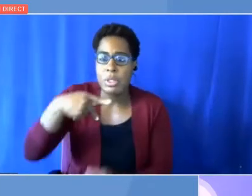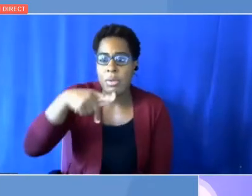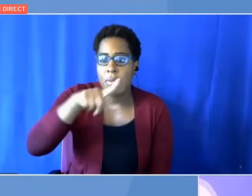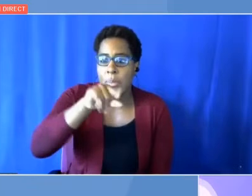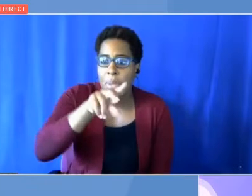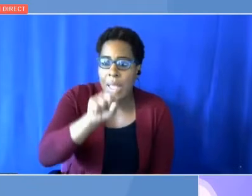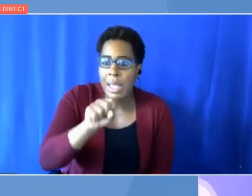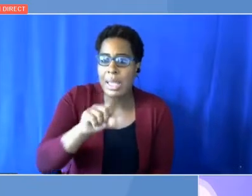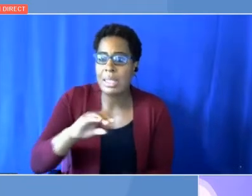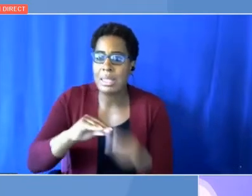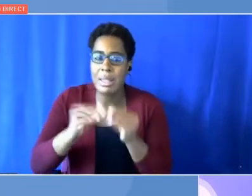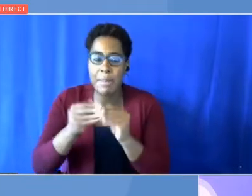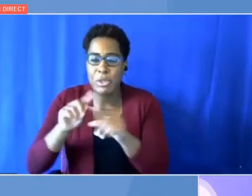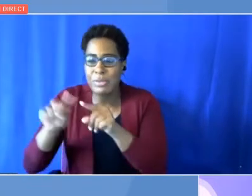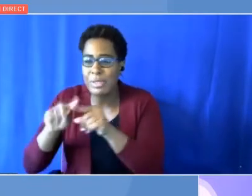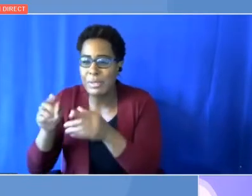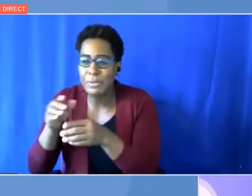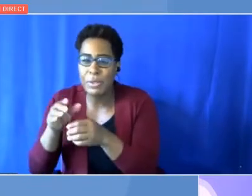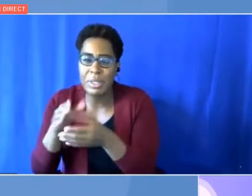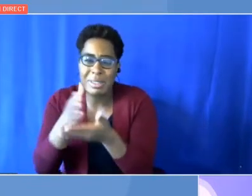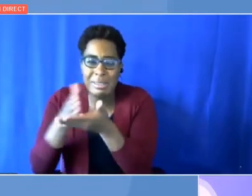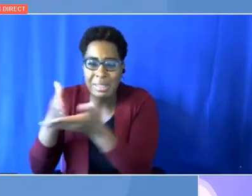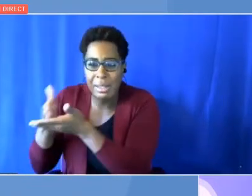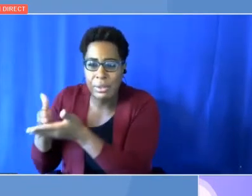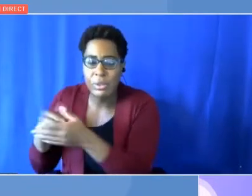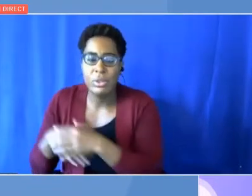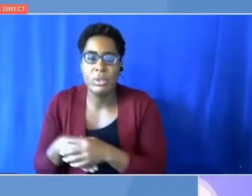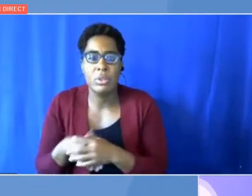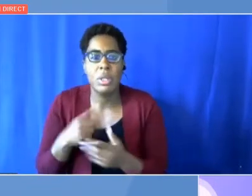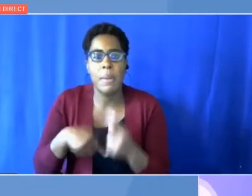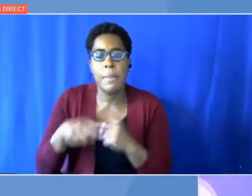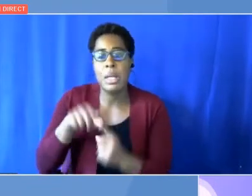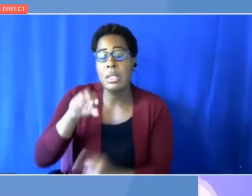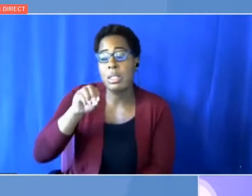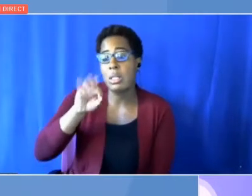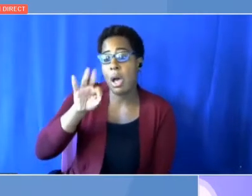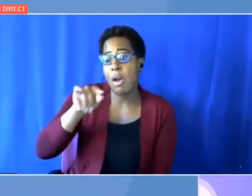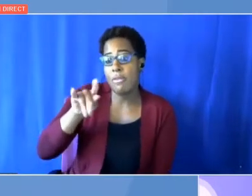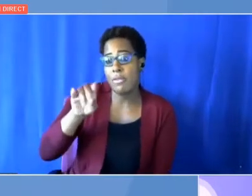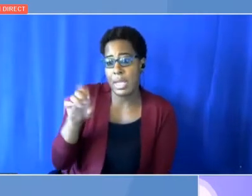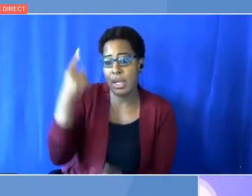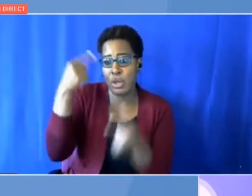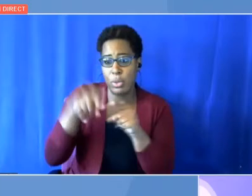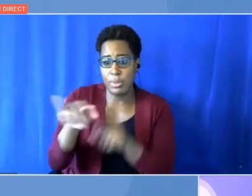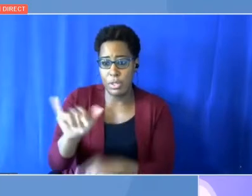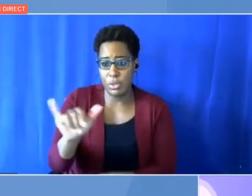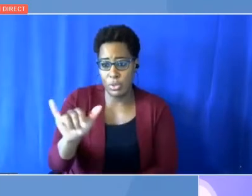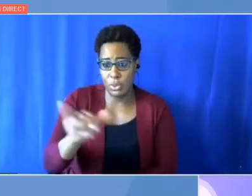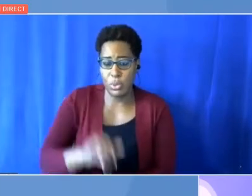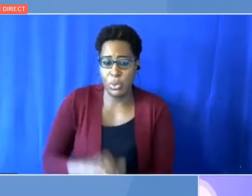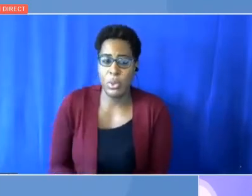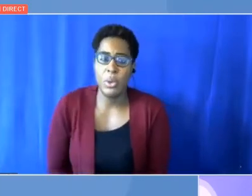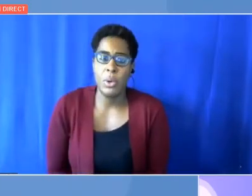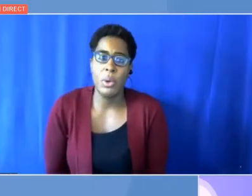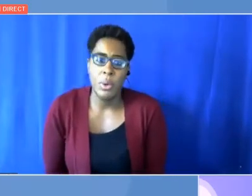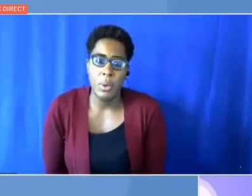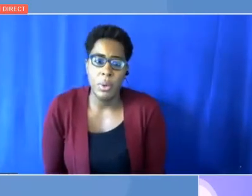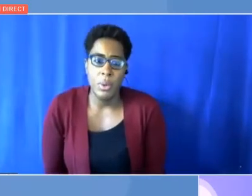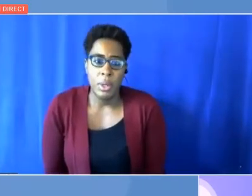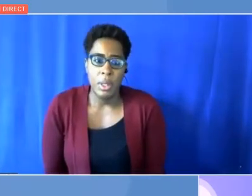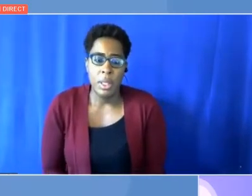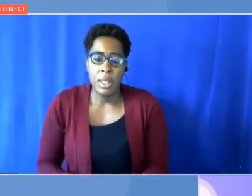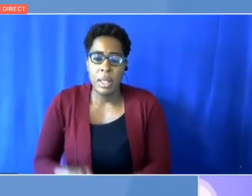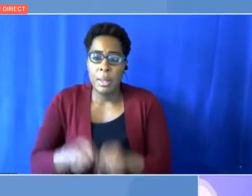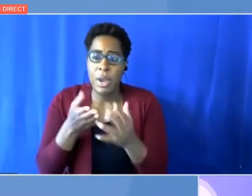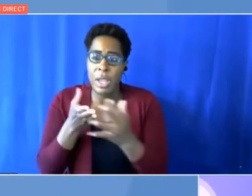sector is, and specific off-take agreements. And then, as I said, extend the Breakthrough Agenda to a few more